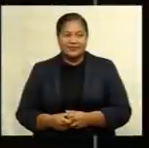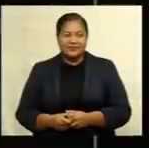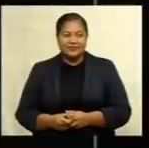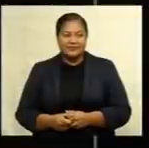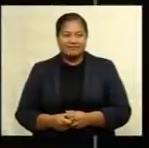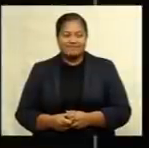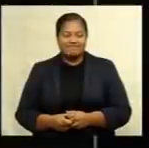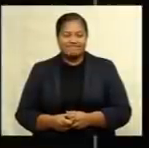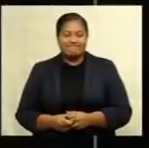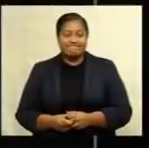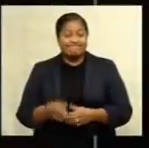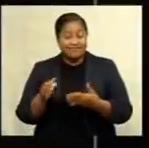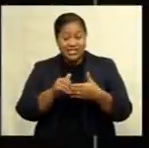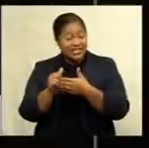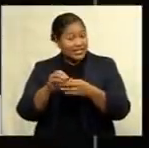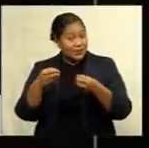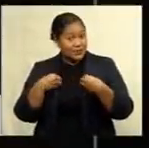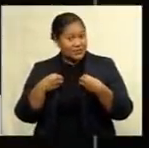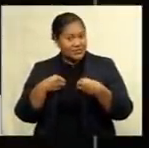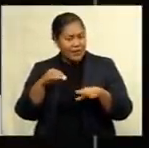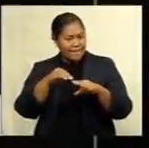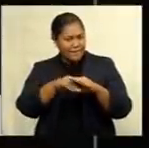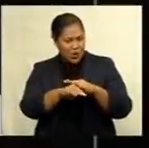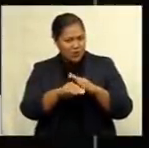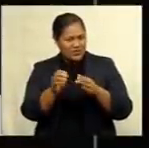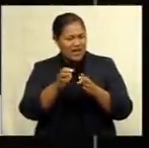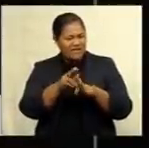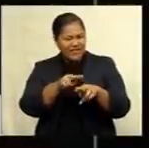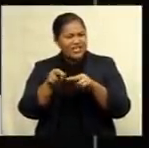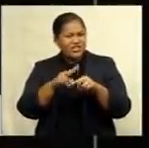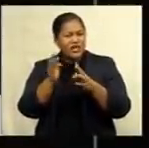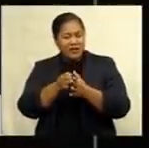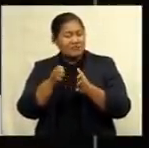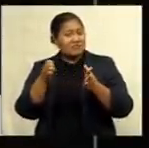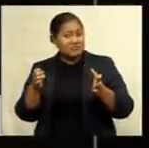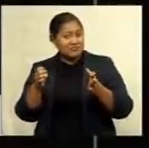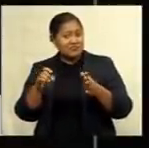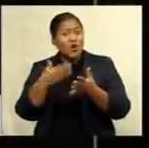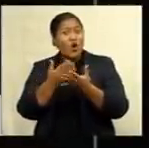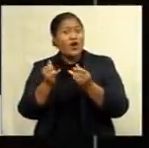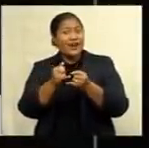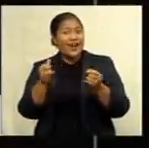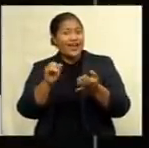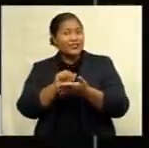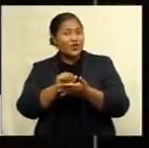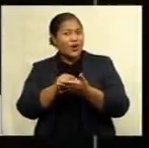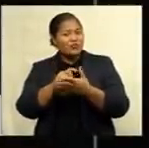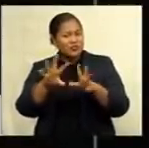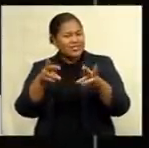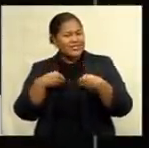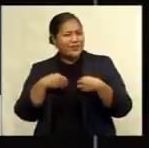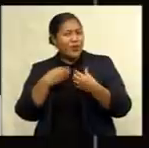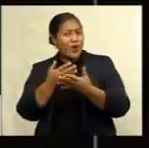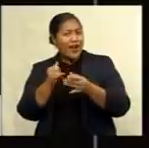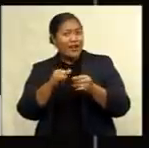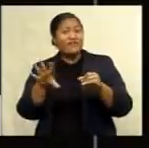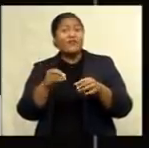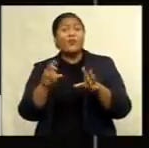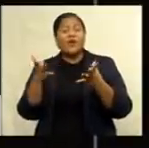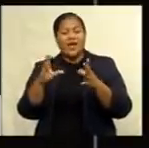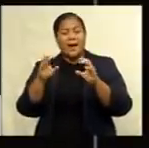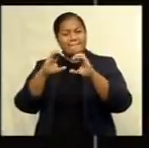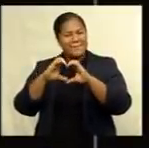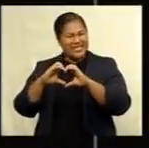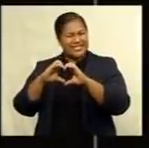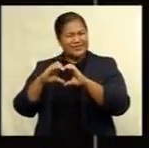The leading business, Post Fiji, has expanded its e-shop offering to accept digital payments from BSP EasyCard